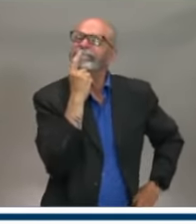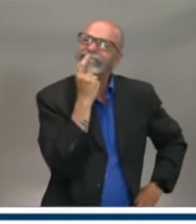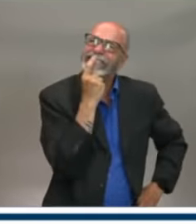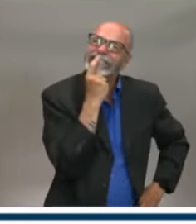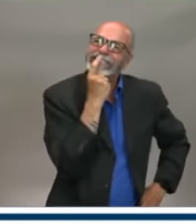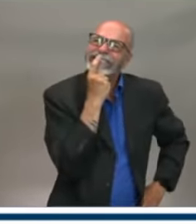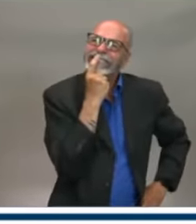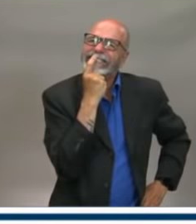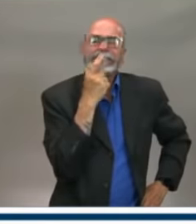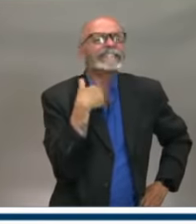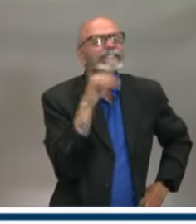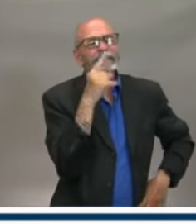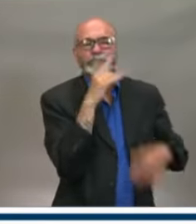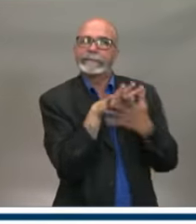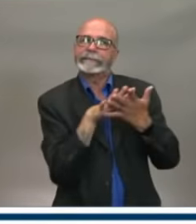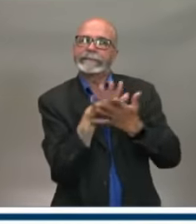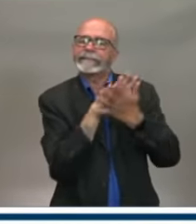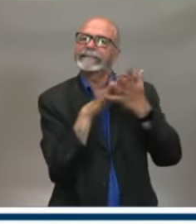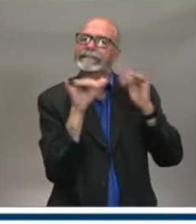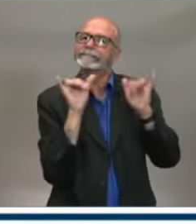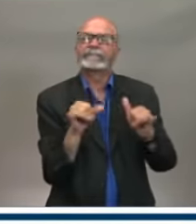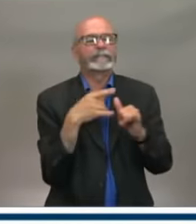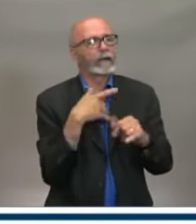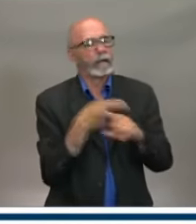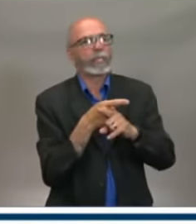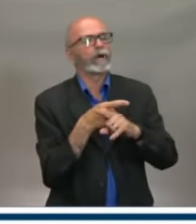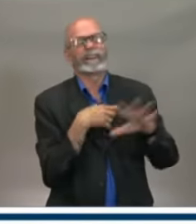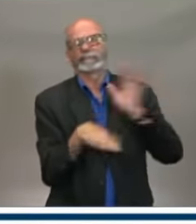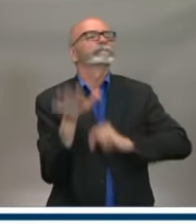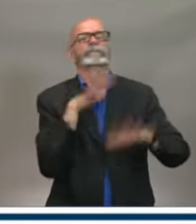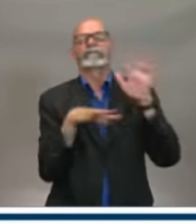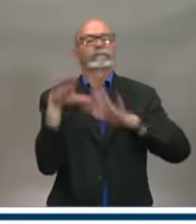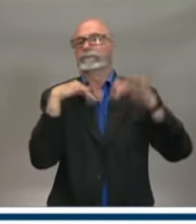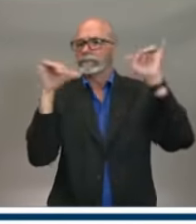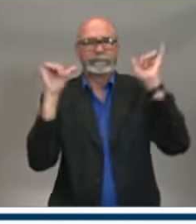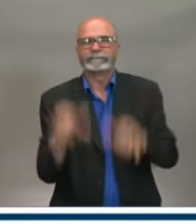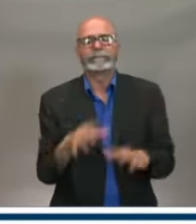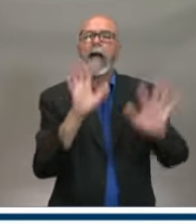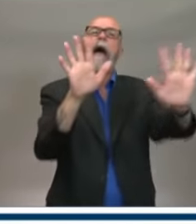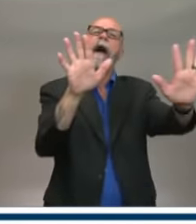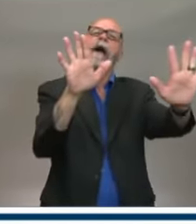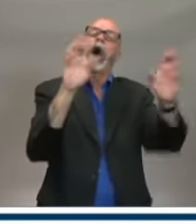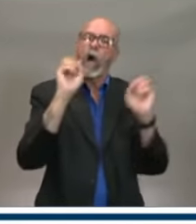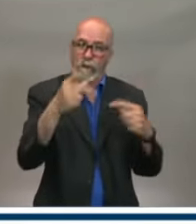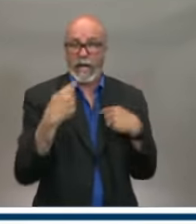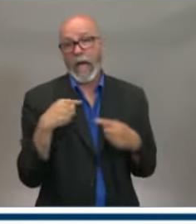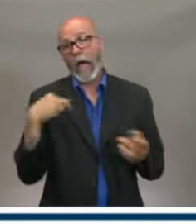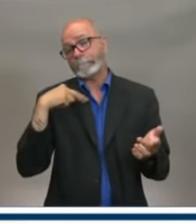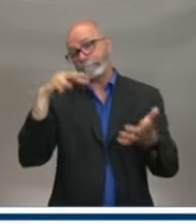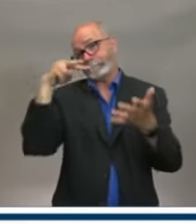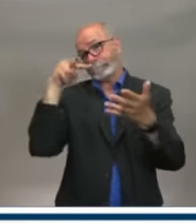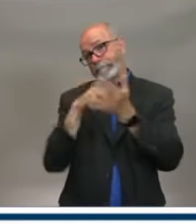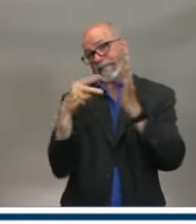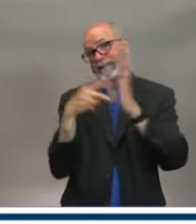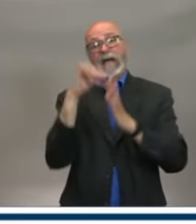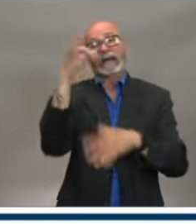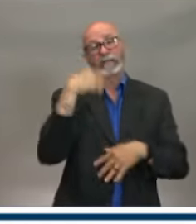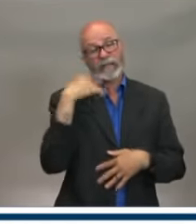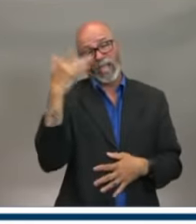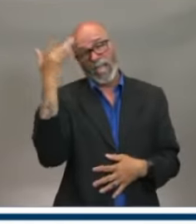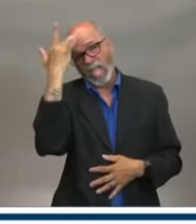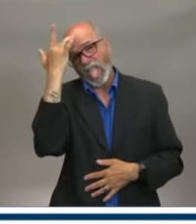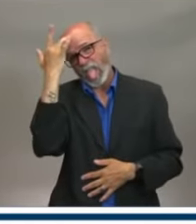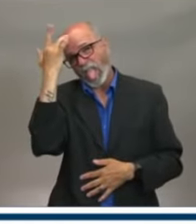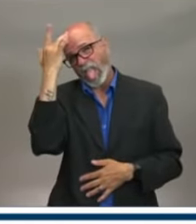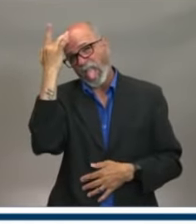to have been contradictory a couple times. Is the goal here eliminating the disease, keeping it to a minimum spread?